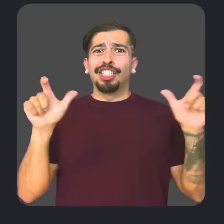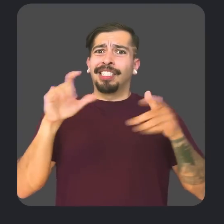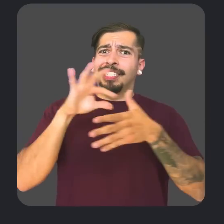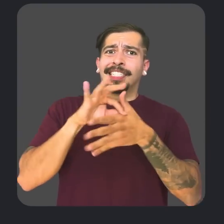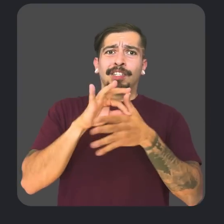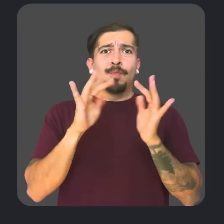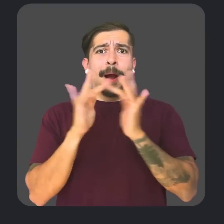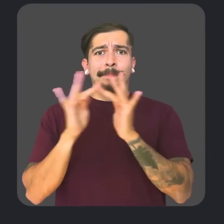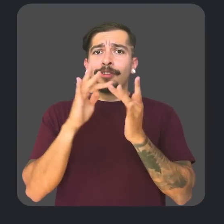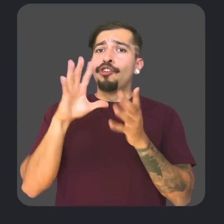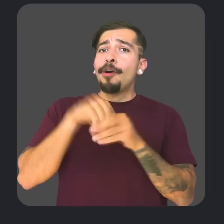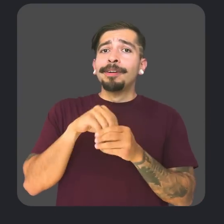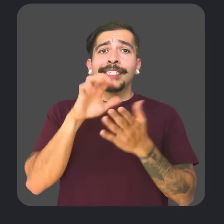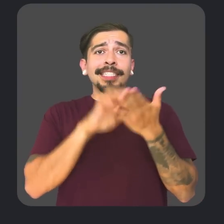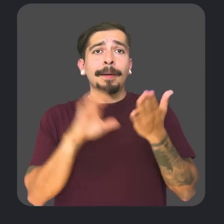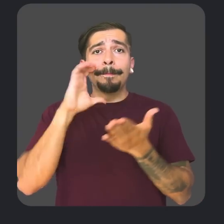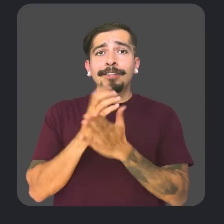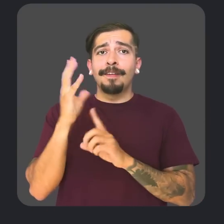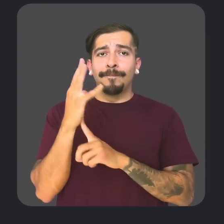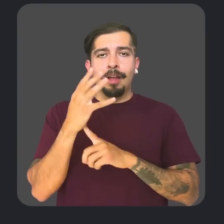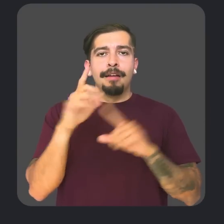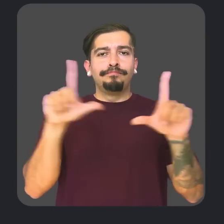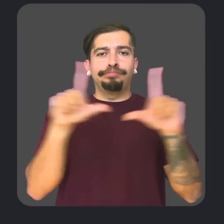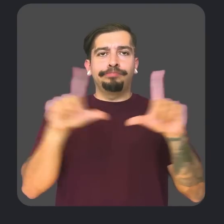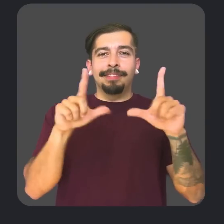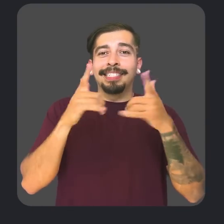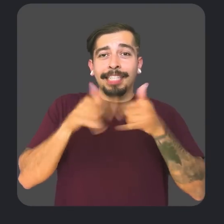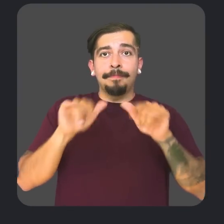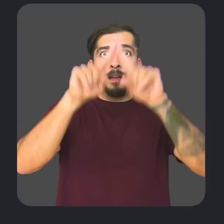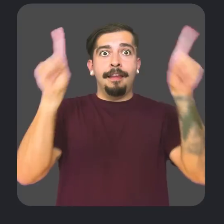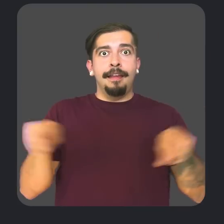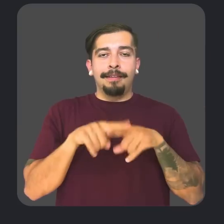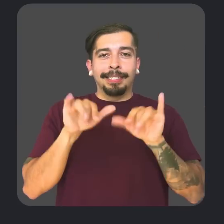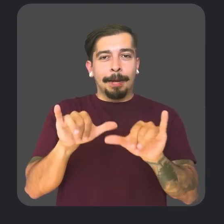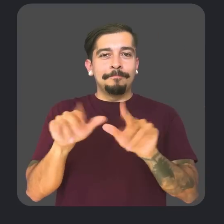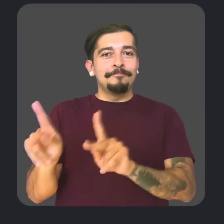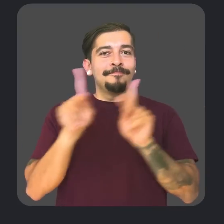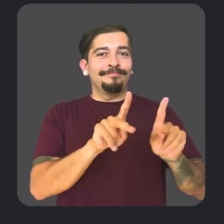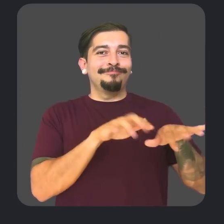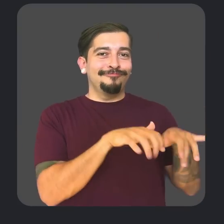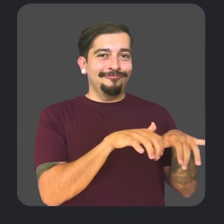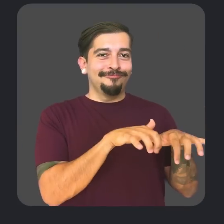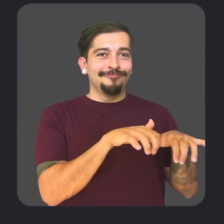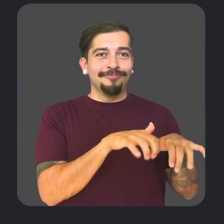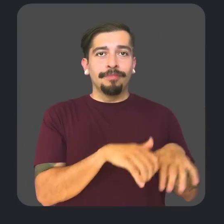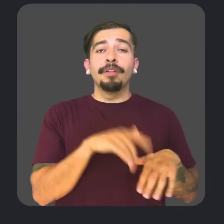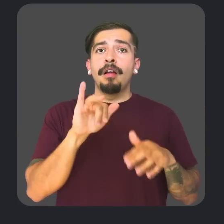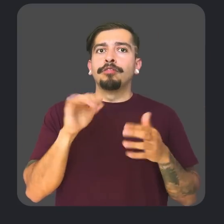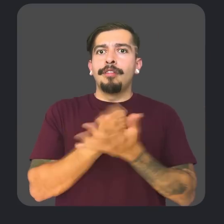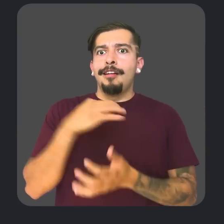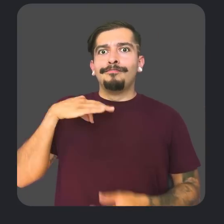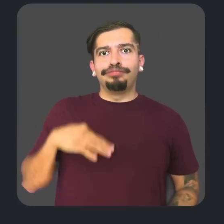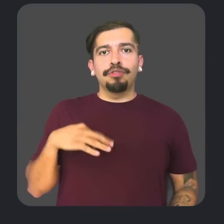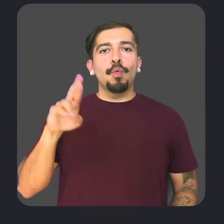content, including text, images, video, and more, while keeping the page layout intact, just like on desktop. Chrome